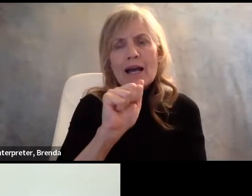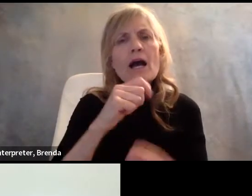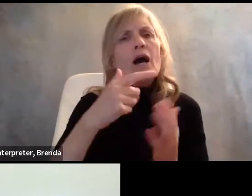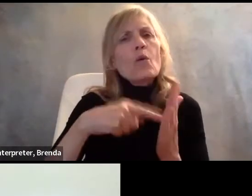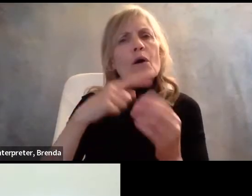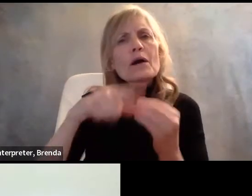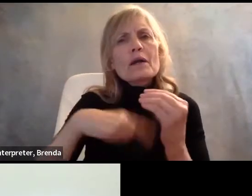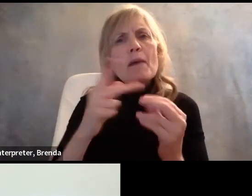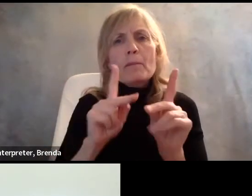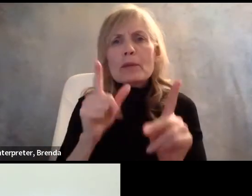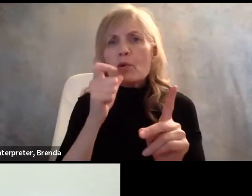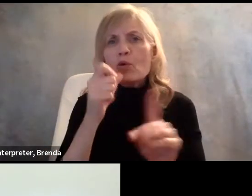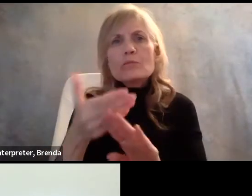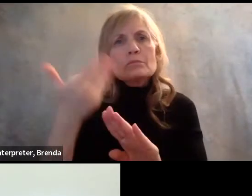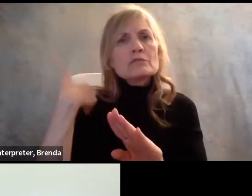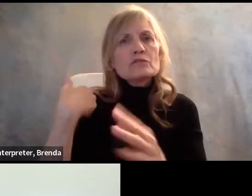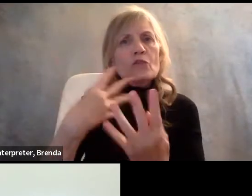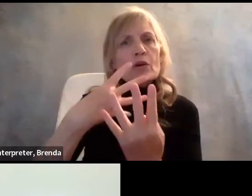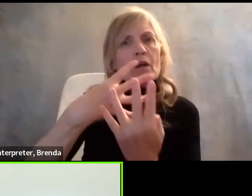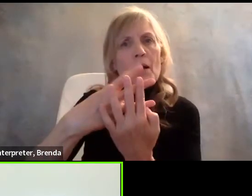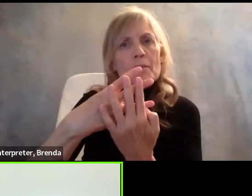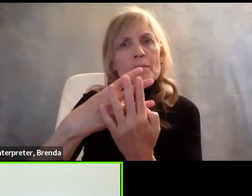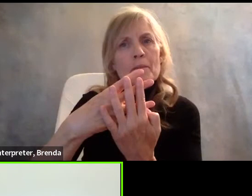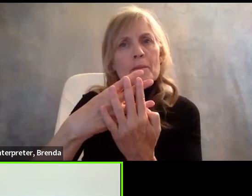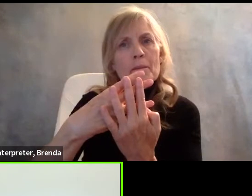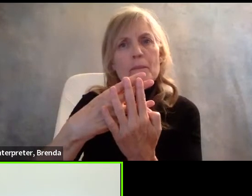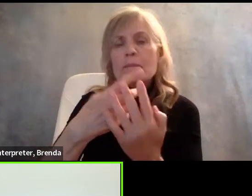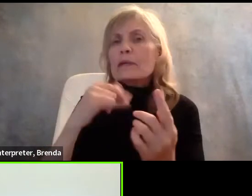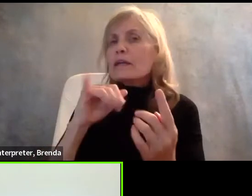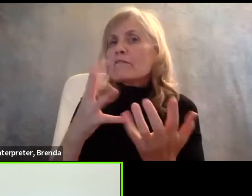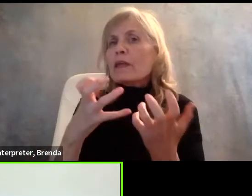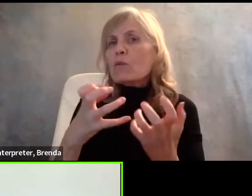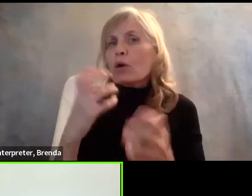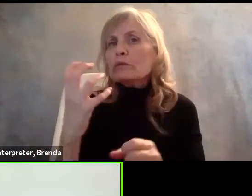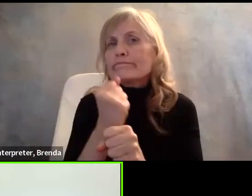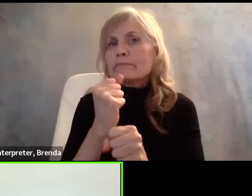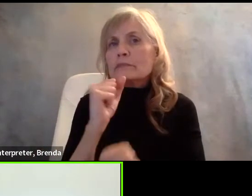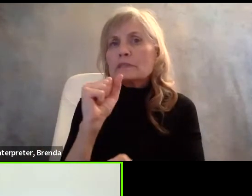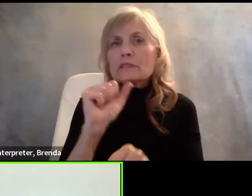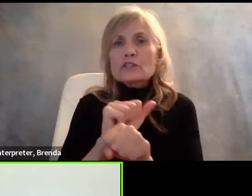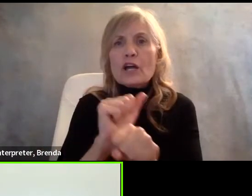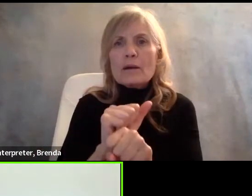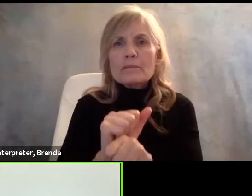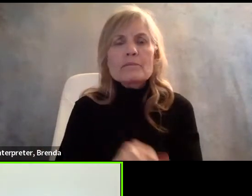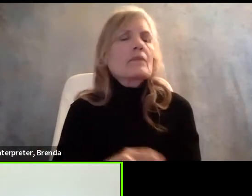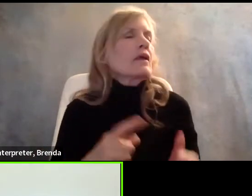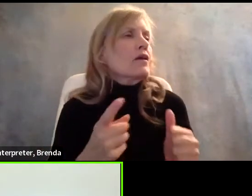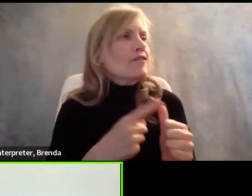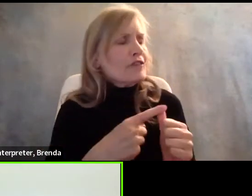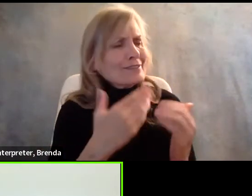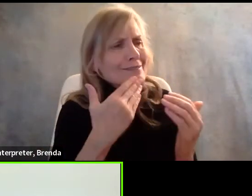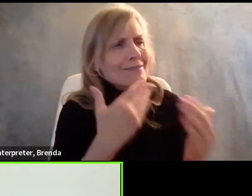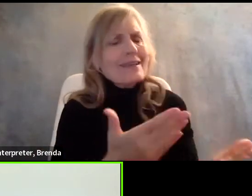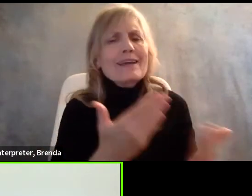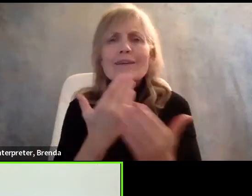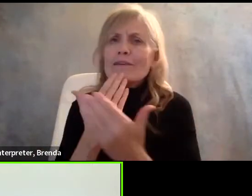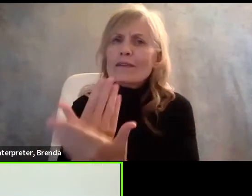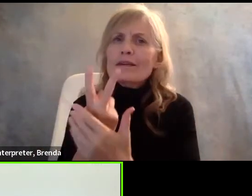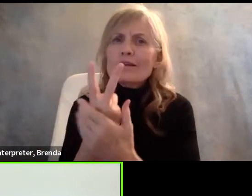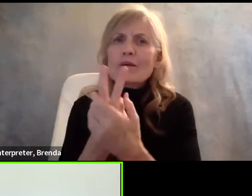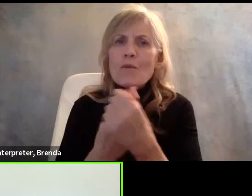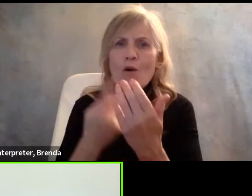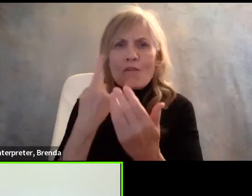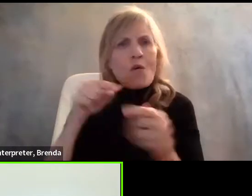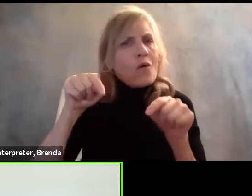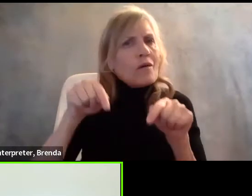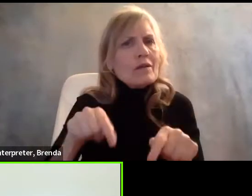they attempt to return to the workforce? Yeah. So first, Chair Burroughs and Director, again, thank you also for this